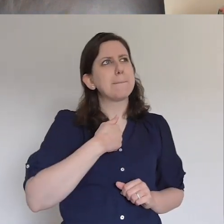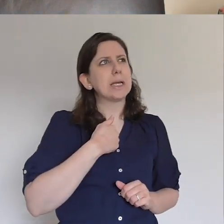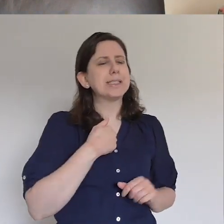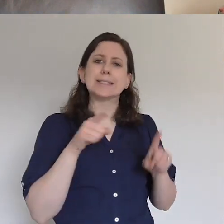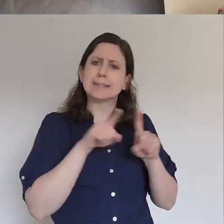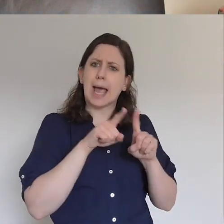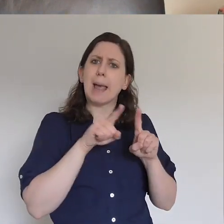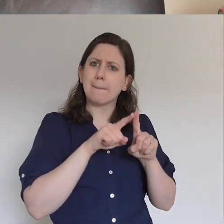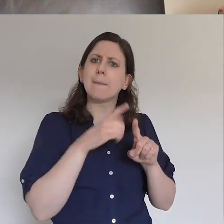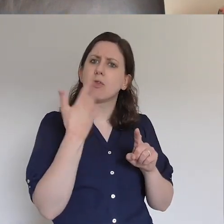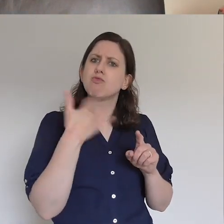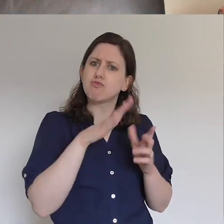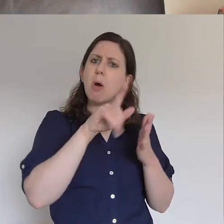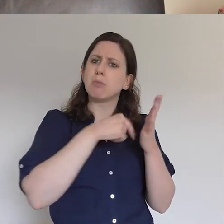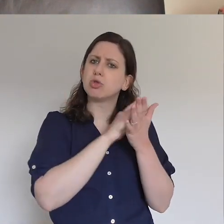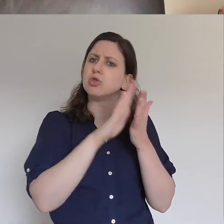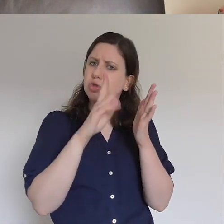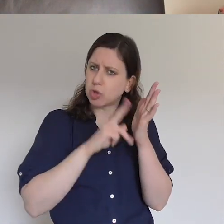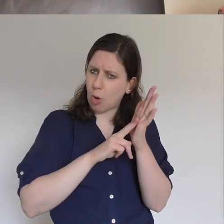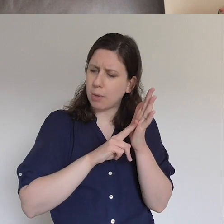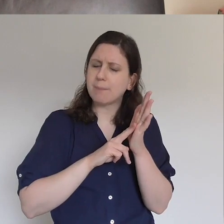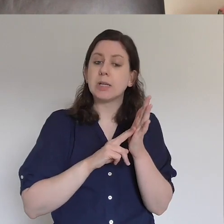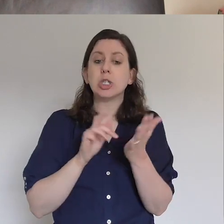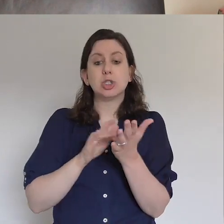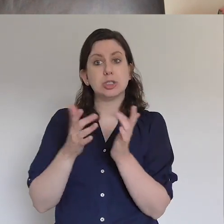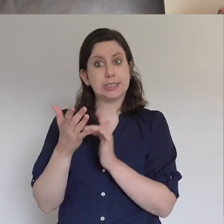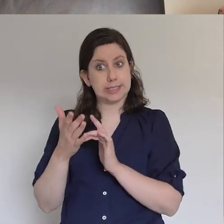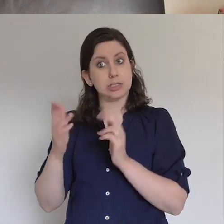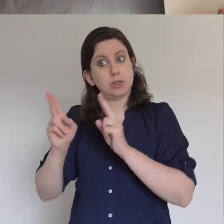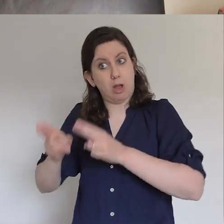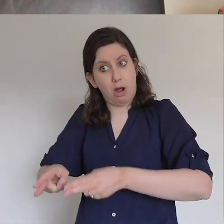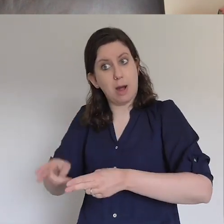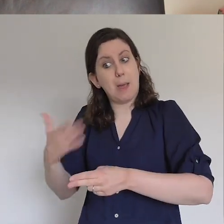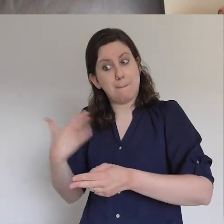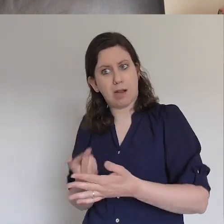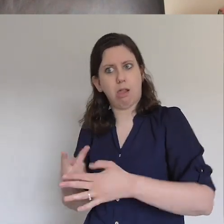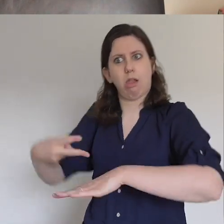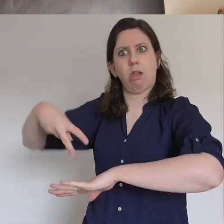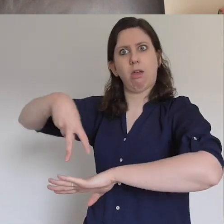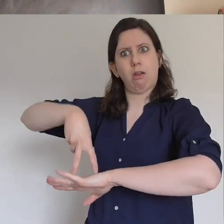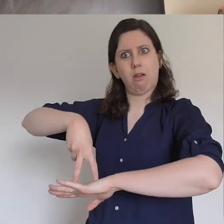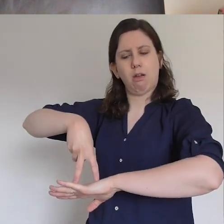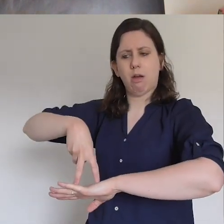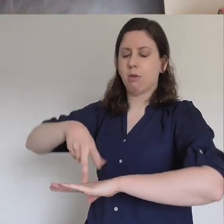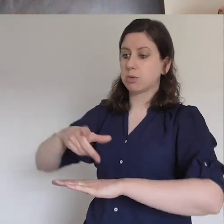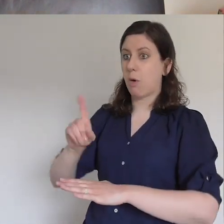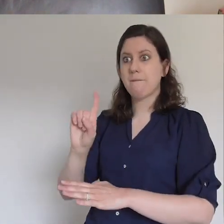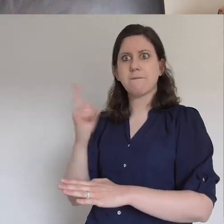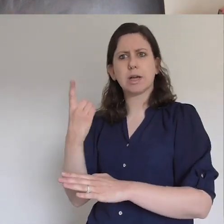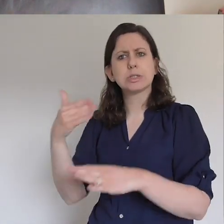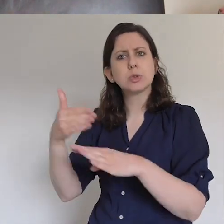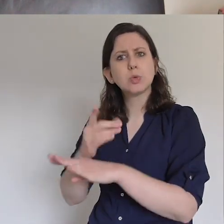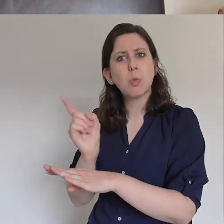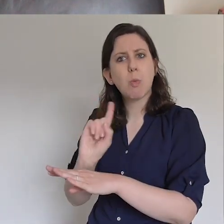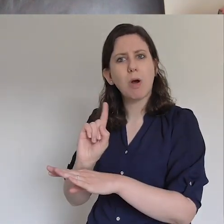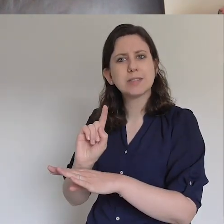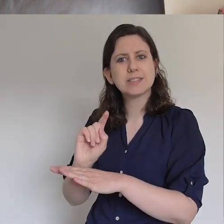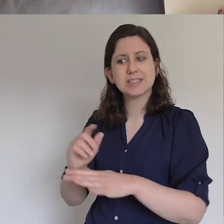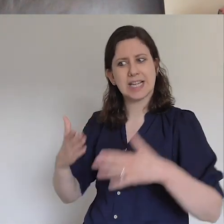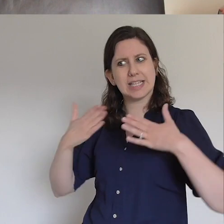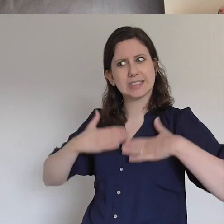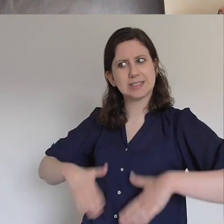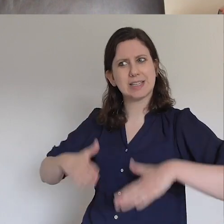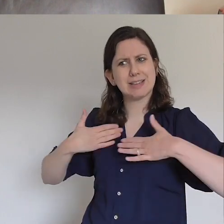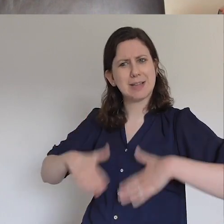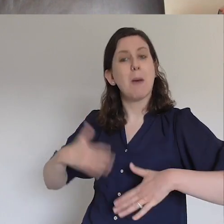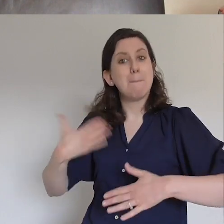similar, but it's the same book. When Jesus is resurrected from the dead, something we've all just celebrated, what's the first thing he does in John? Folds up dirty washing. Yeah.